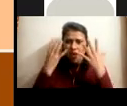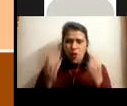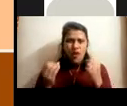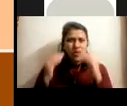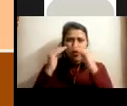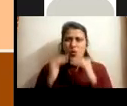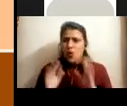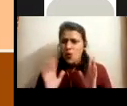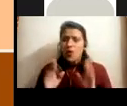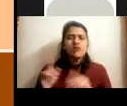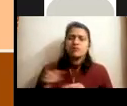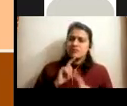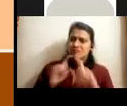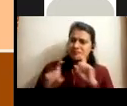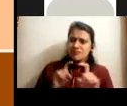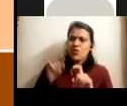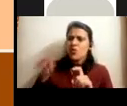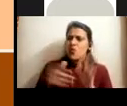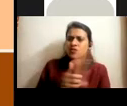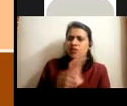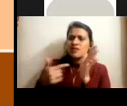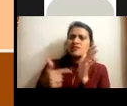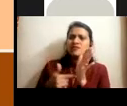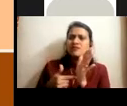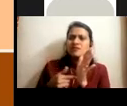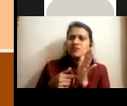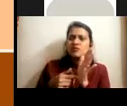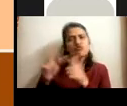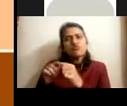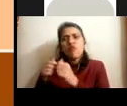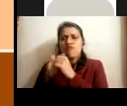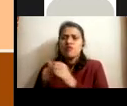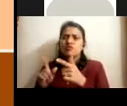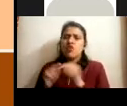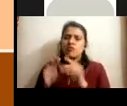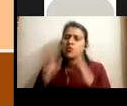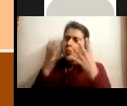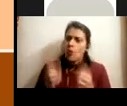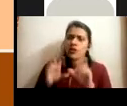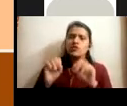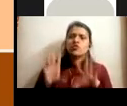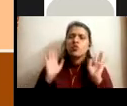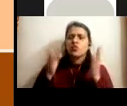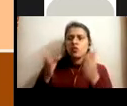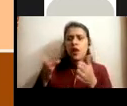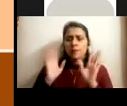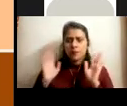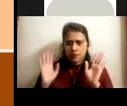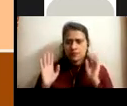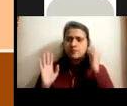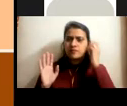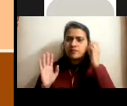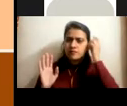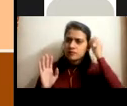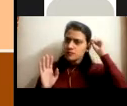them and moderate their expectations. See, your skill level is this, and a job is a job. If you want to take, you can take, but we are, we are going